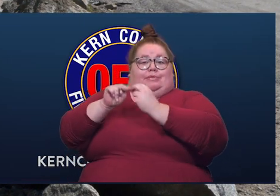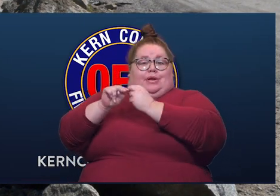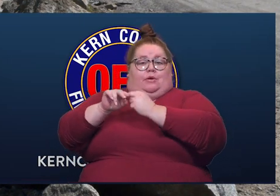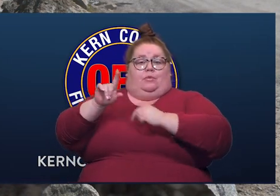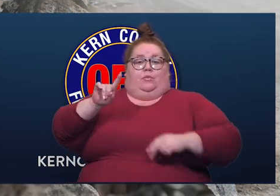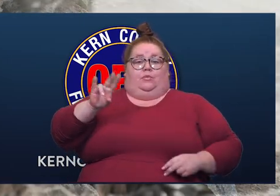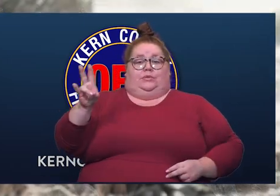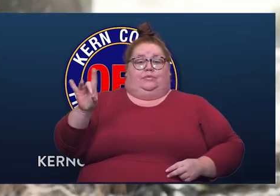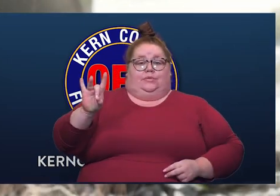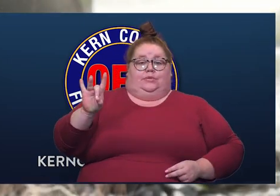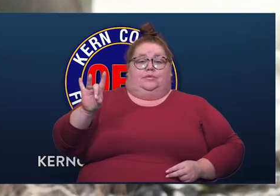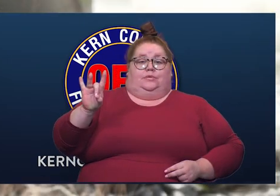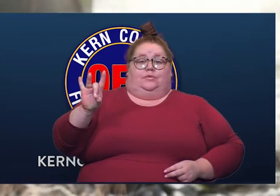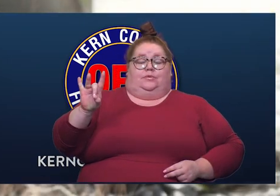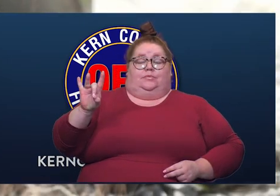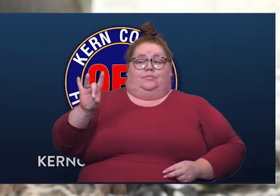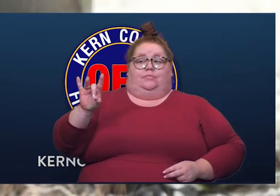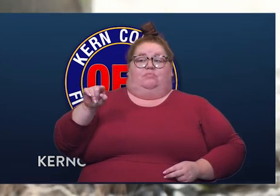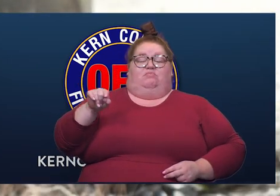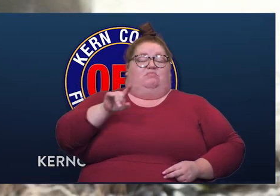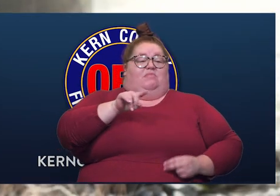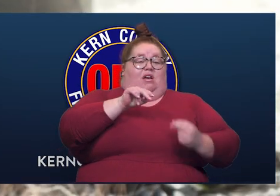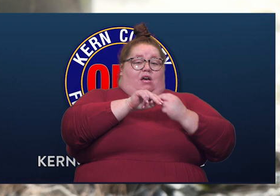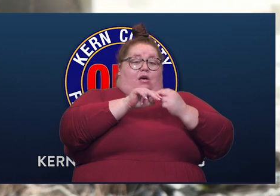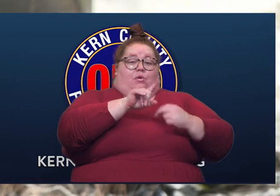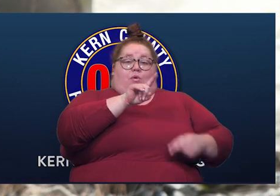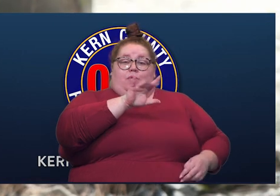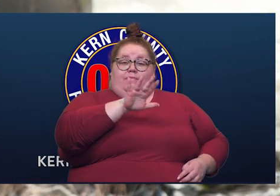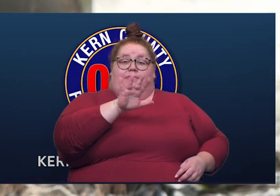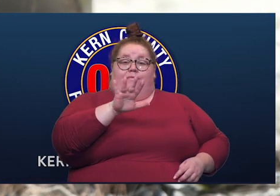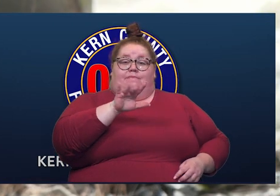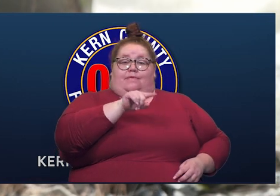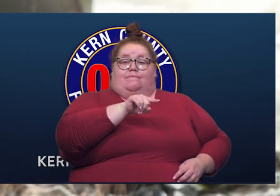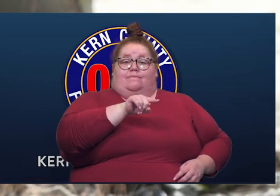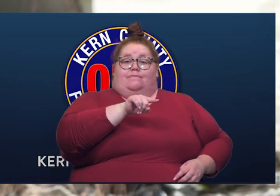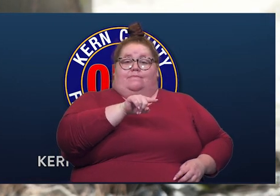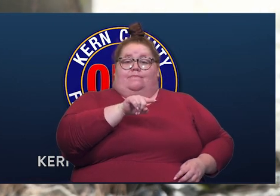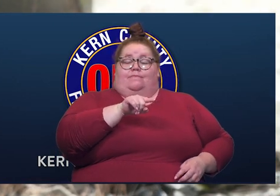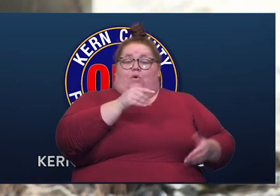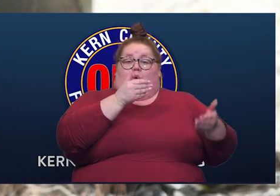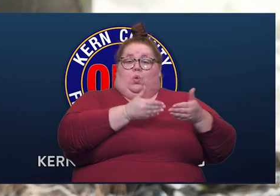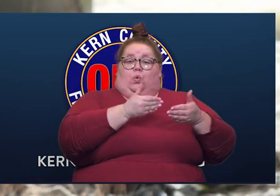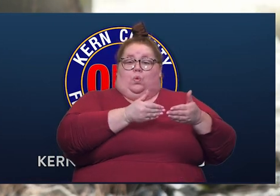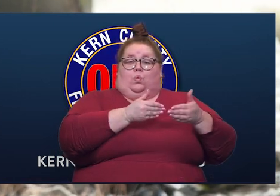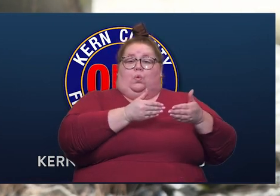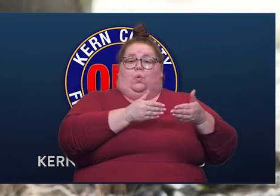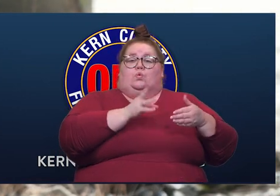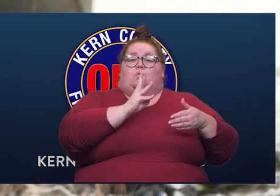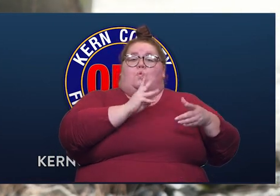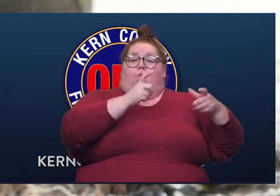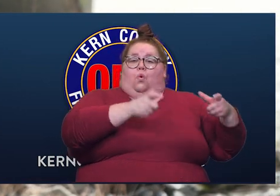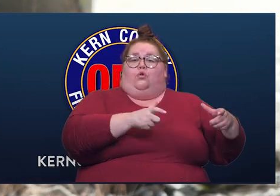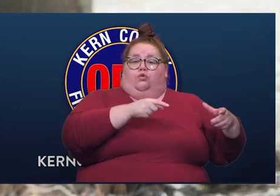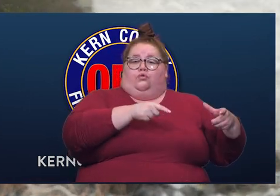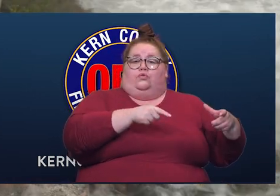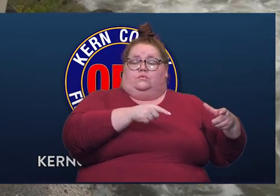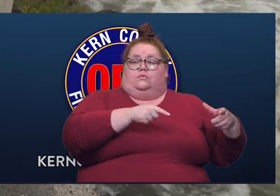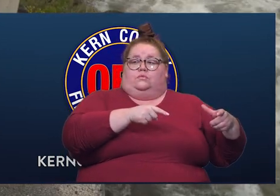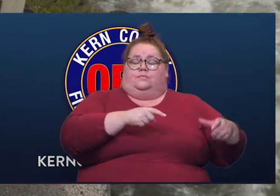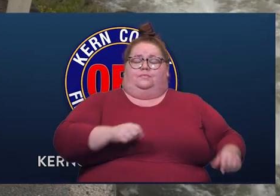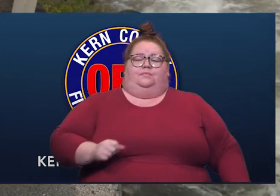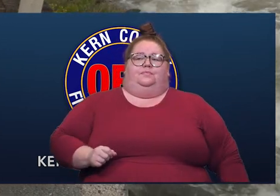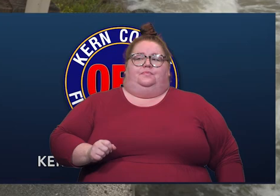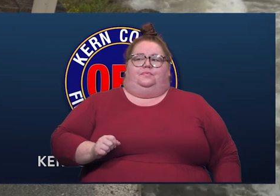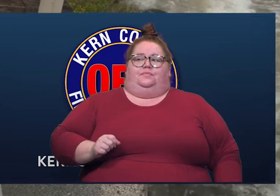178, and Highway 155, the shorter portion of it here next to the reservoir. So